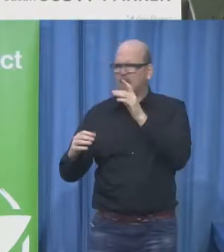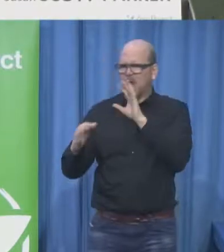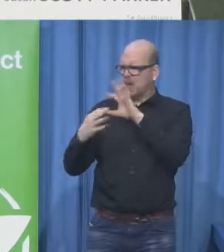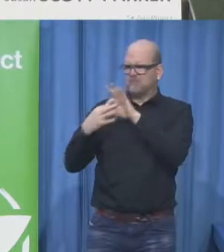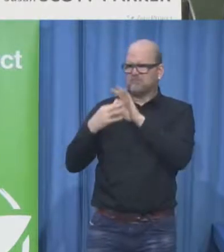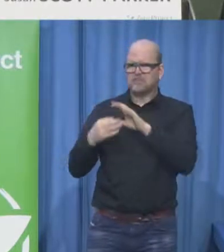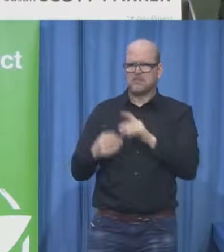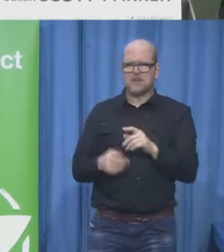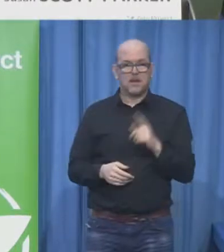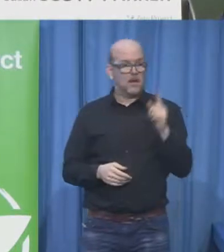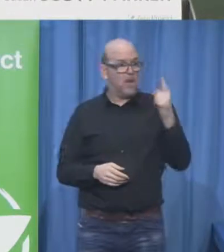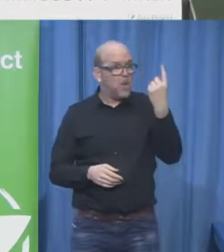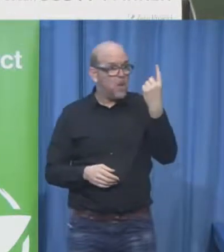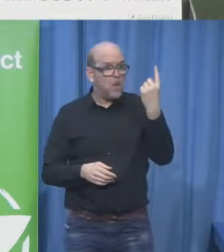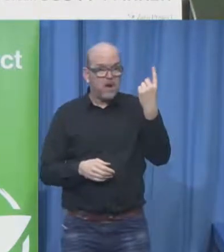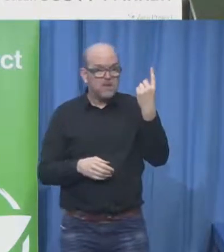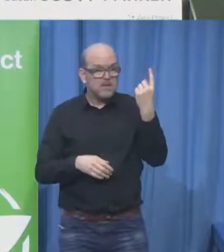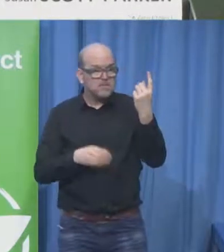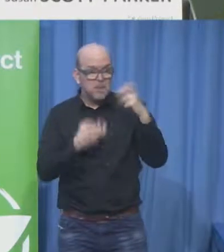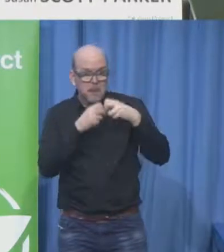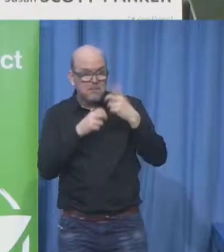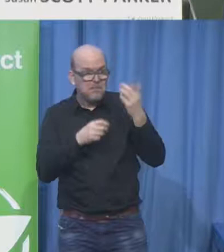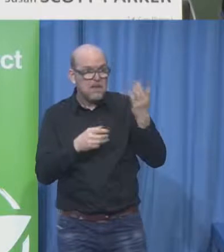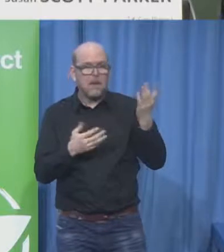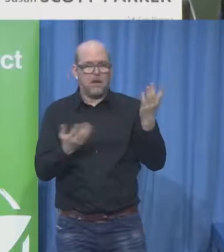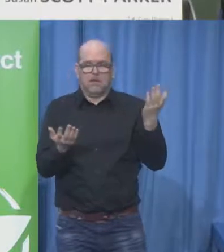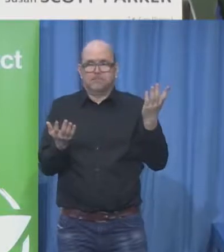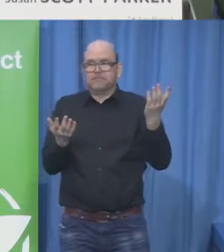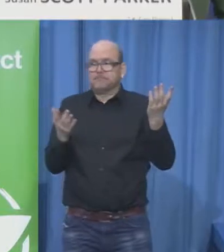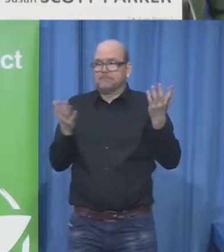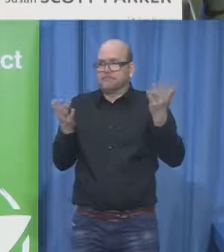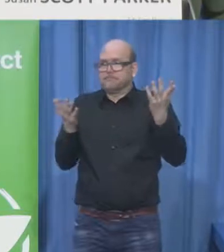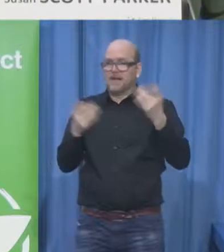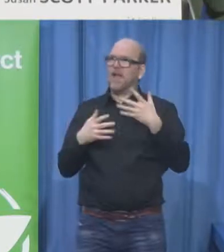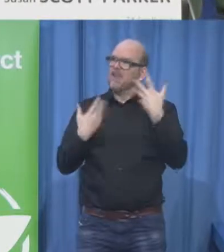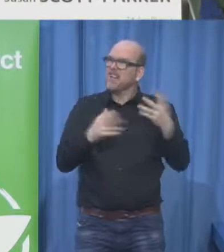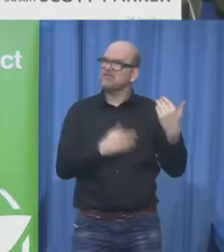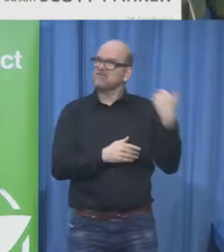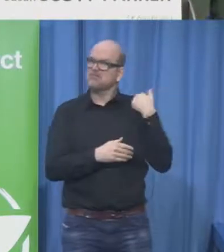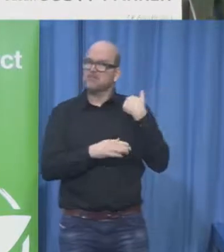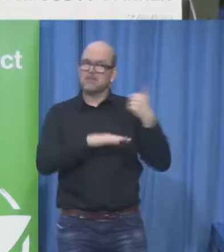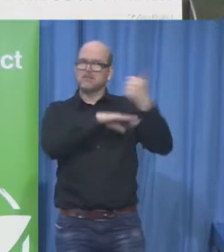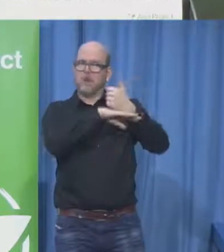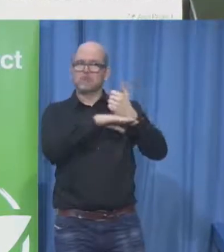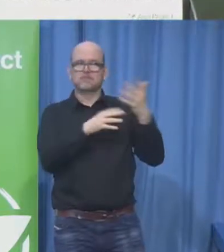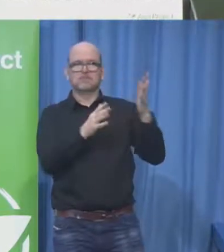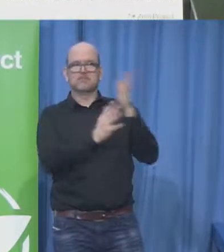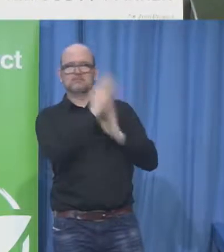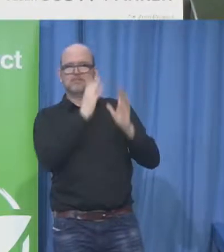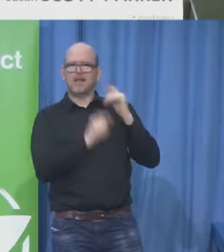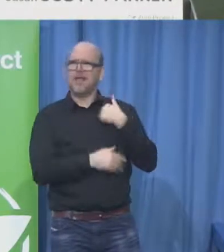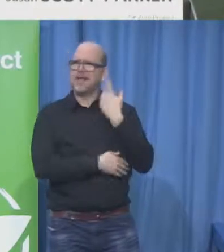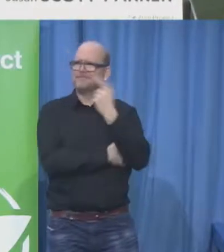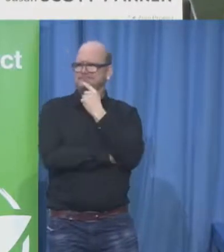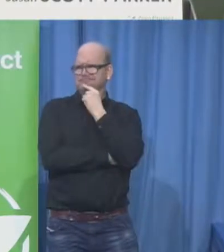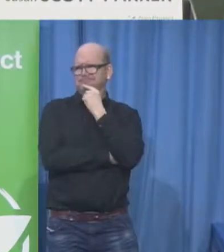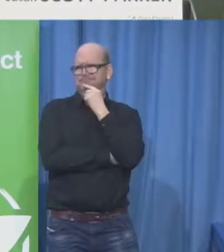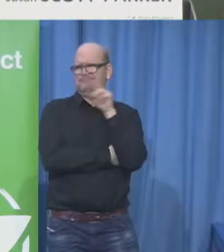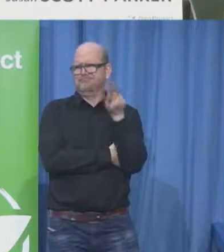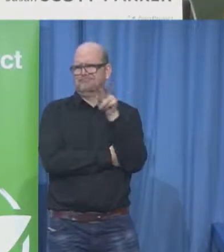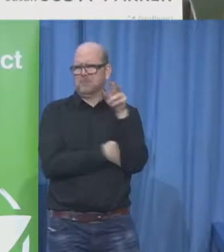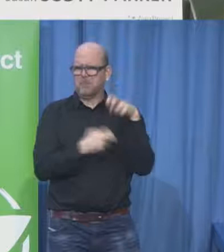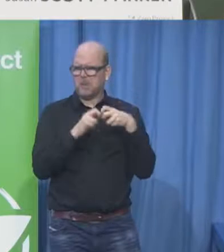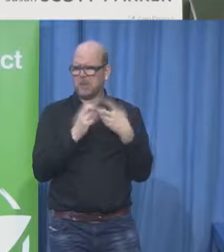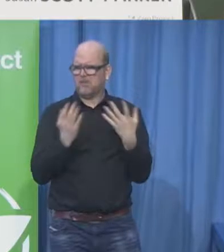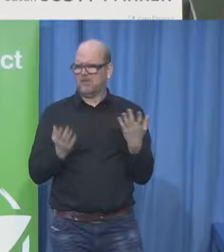they're in direct competition I think not sure Israel on my right have decided that they want to talk about the